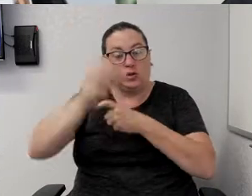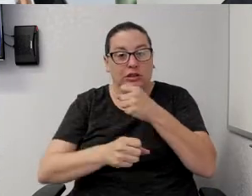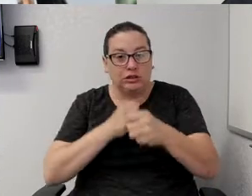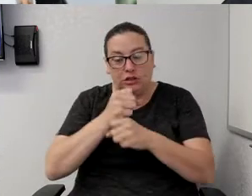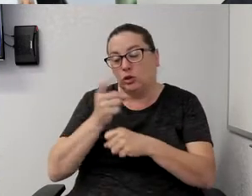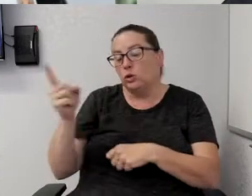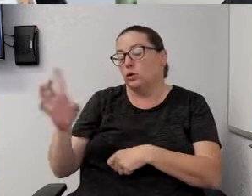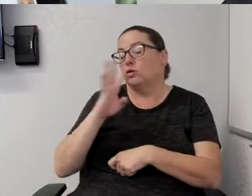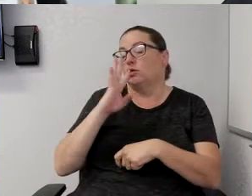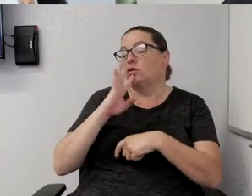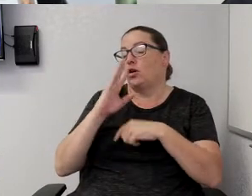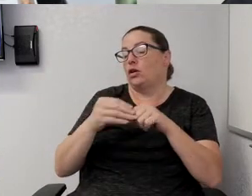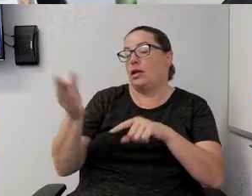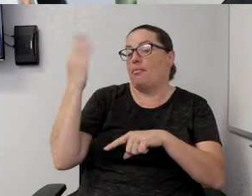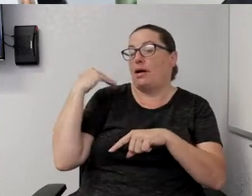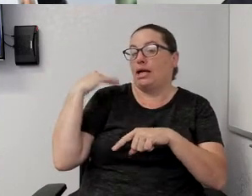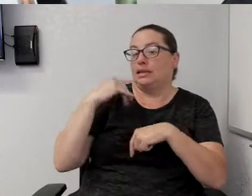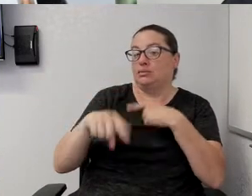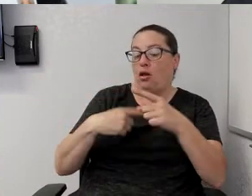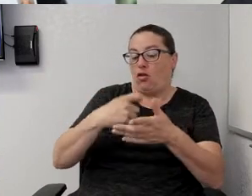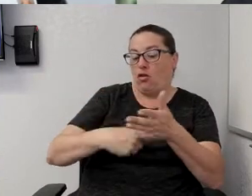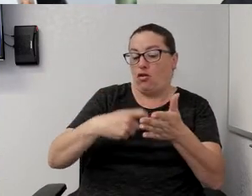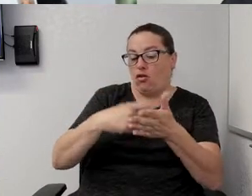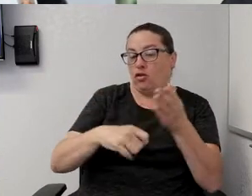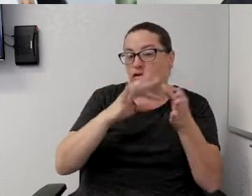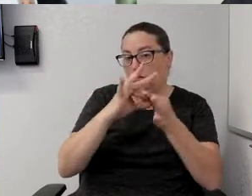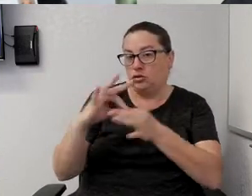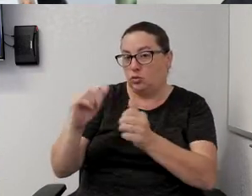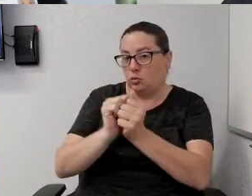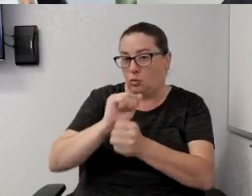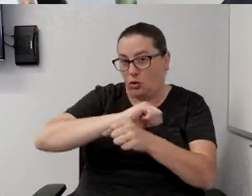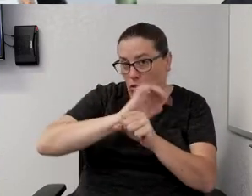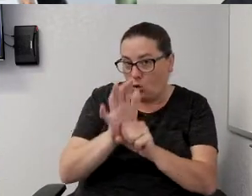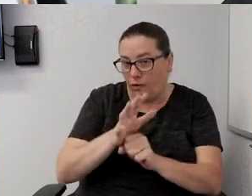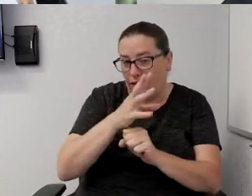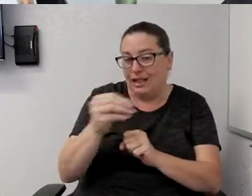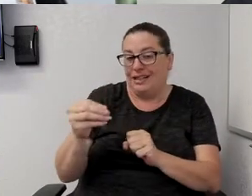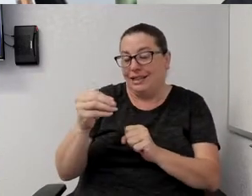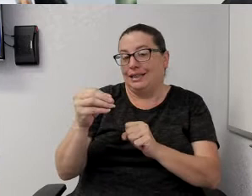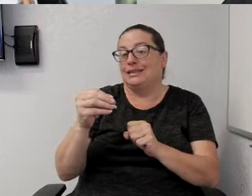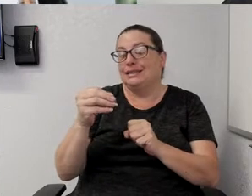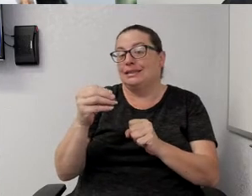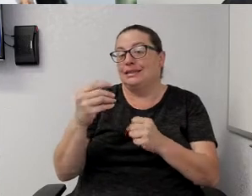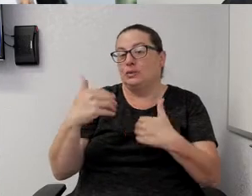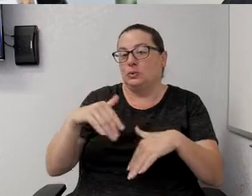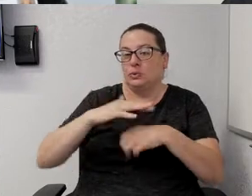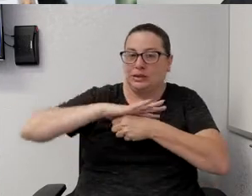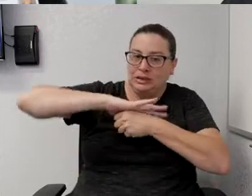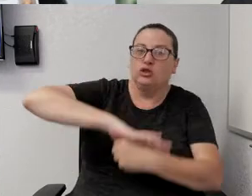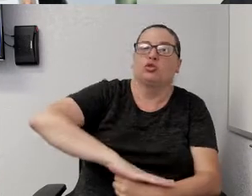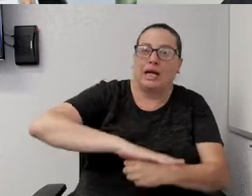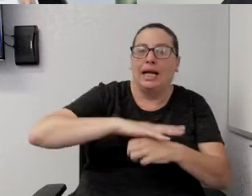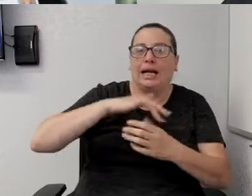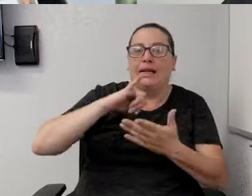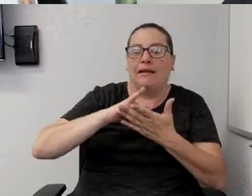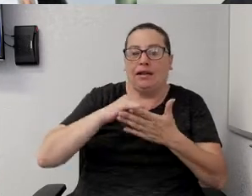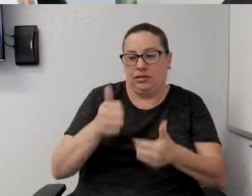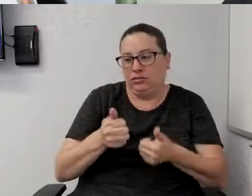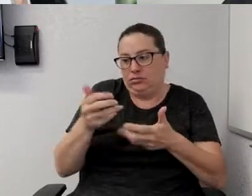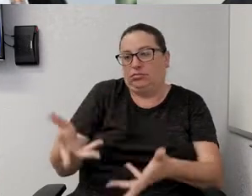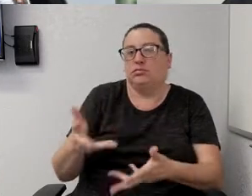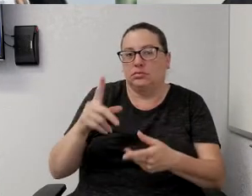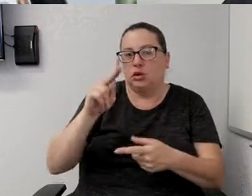the costs associated with COVID and the strain that those costs have placed on Cahuilla Delta's financial position,